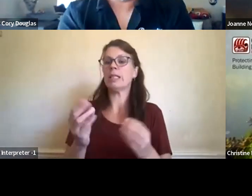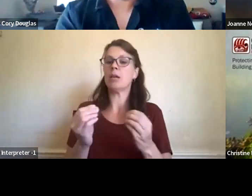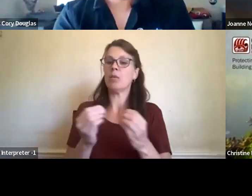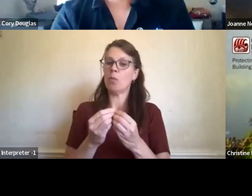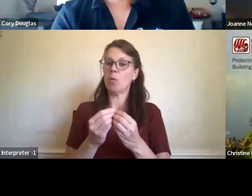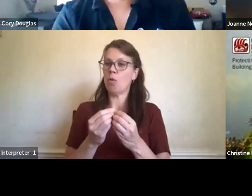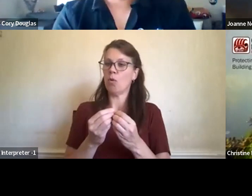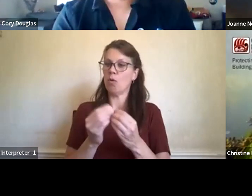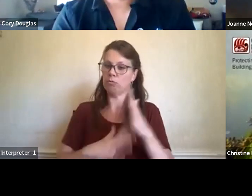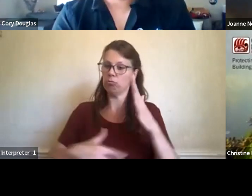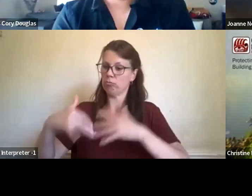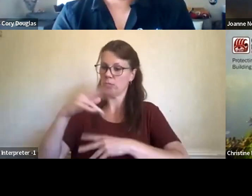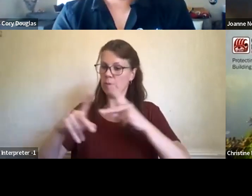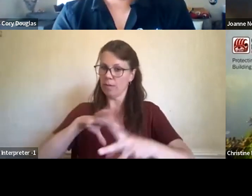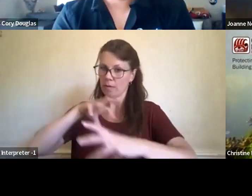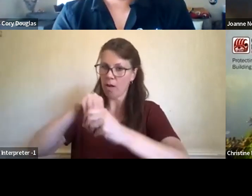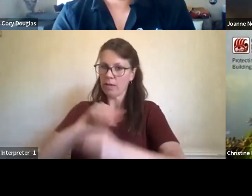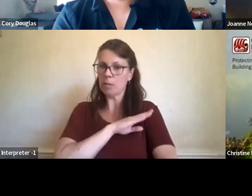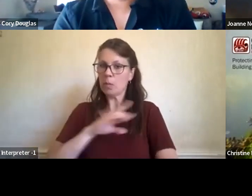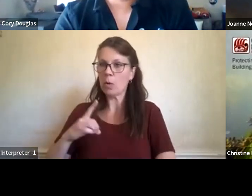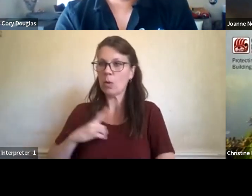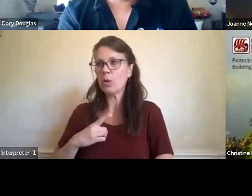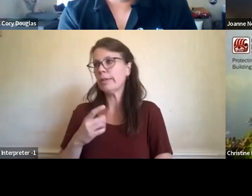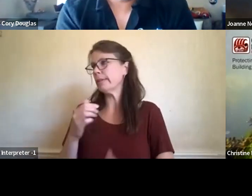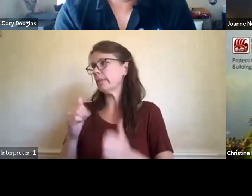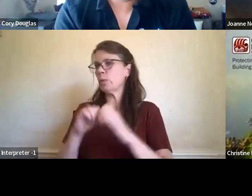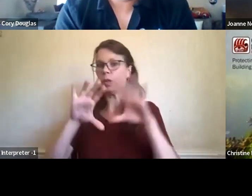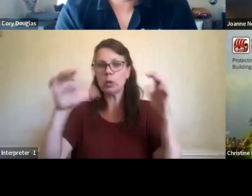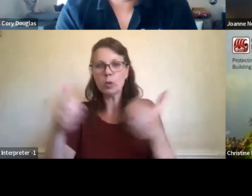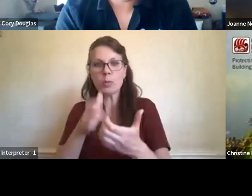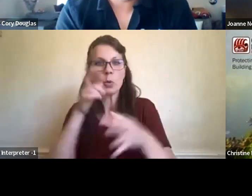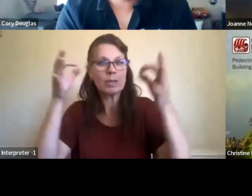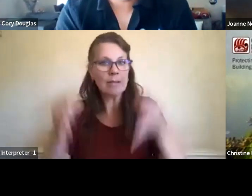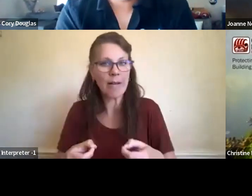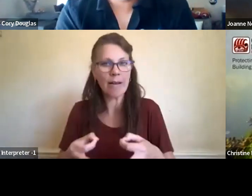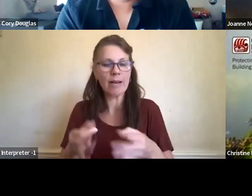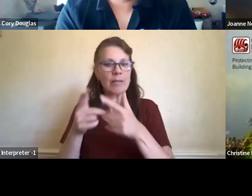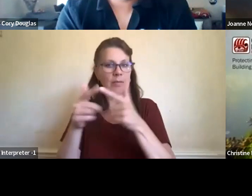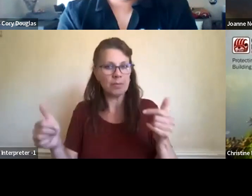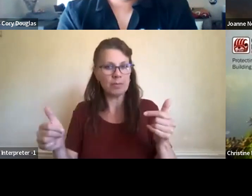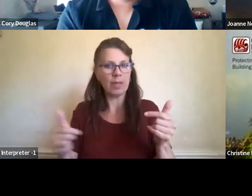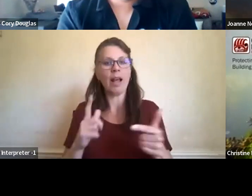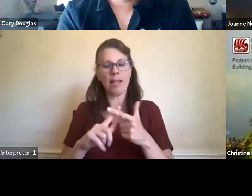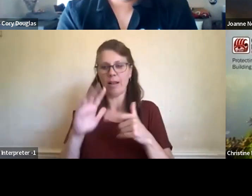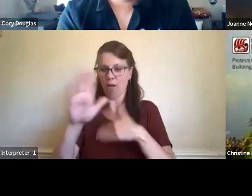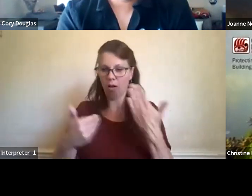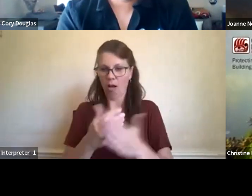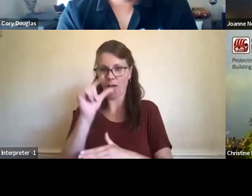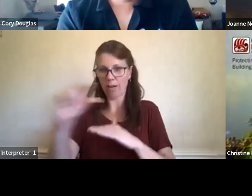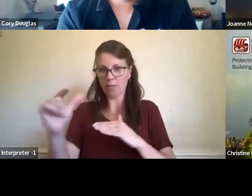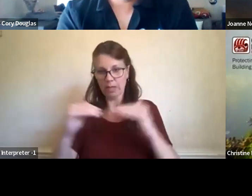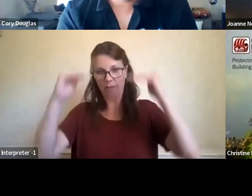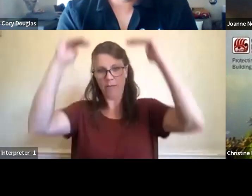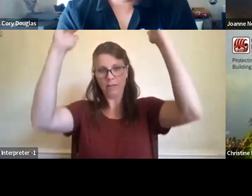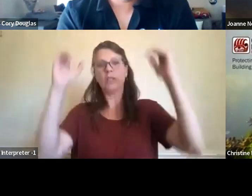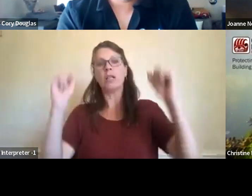way. Uh, hopefully with complete, uh, uh, recognition by all levels of government, uh, so